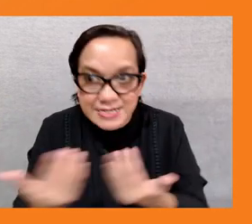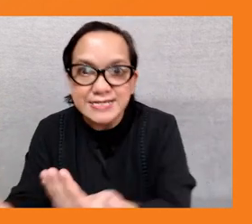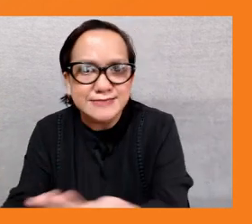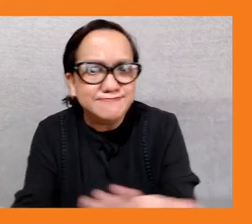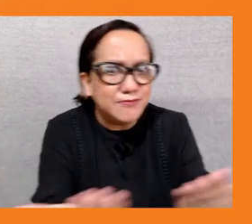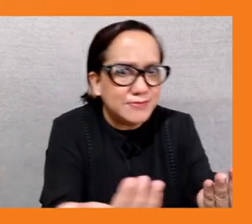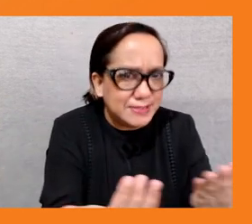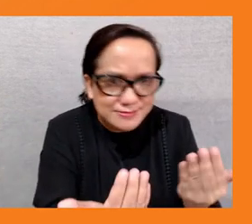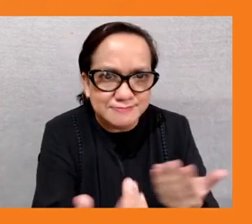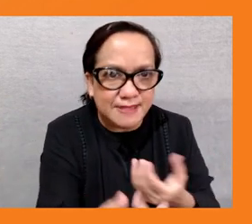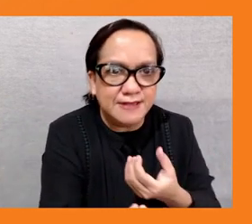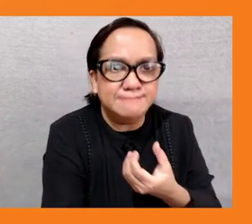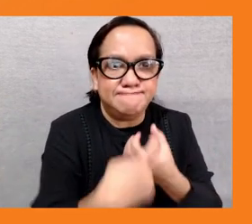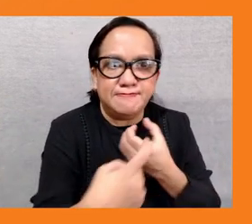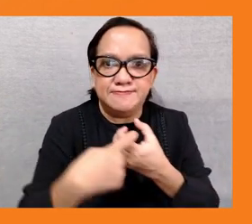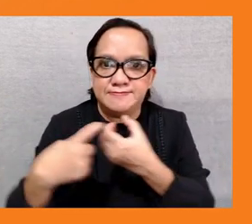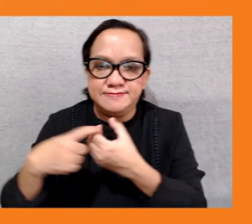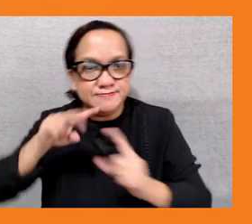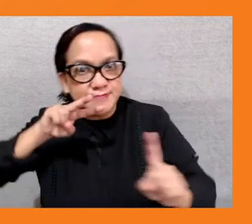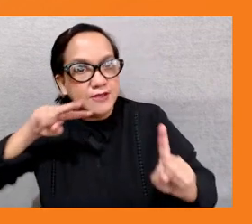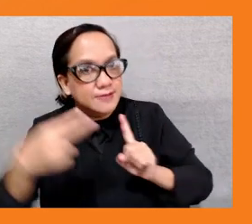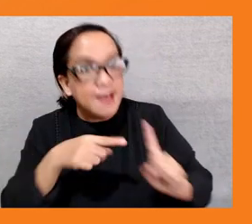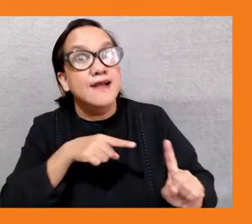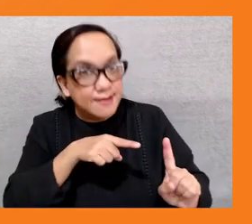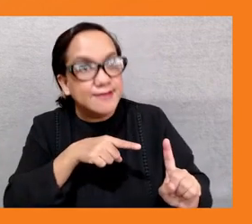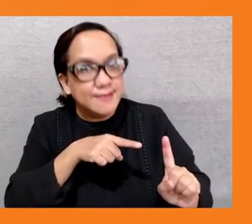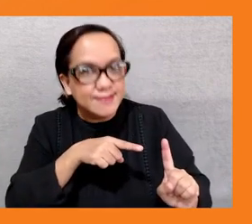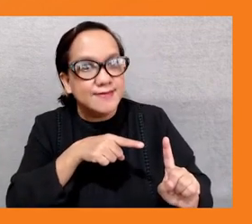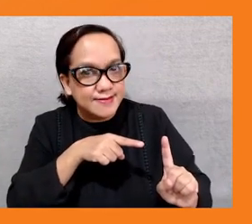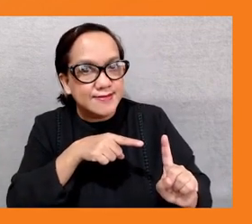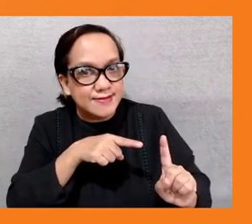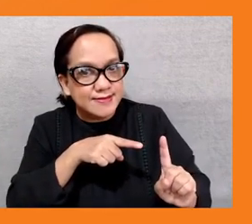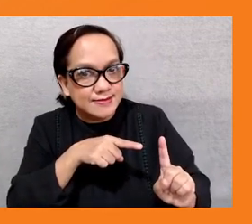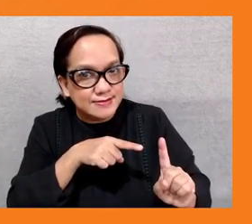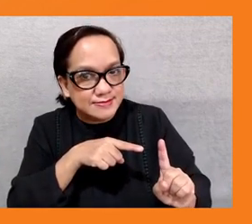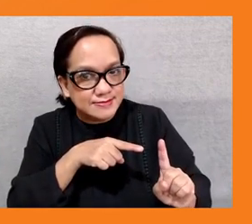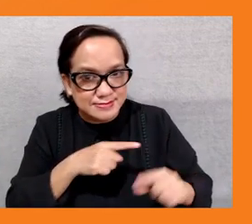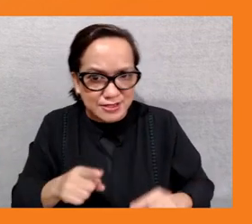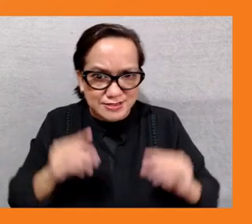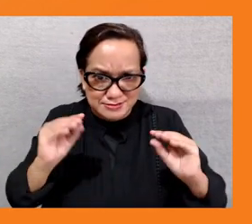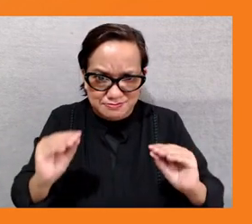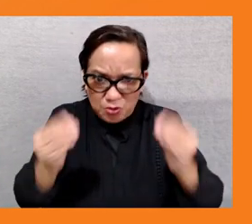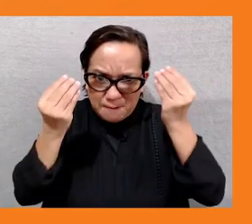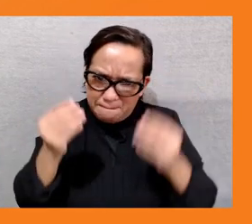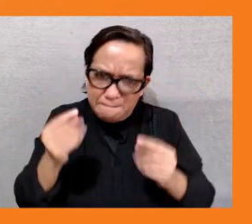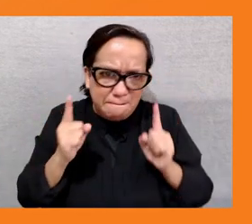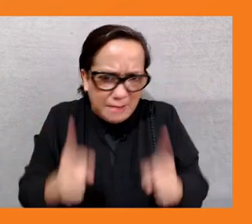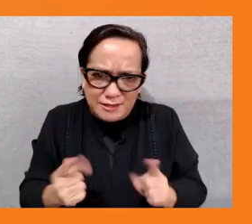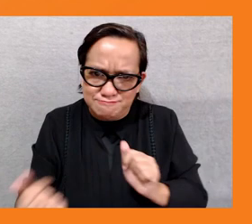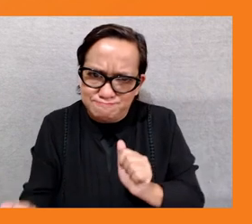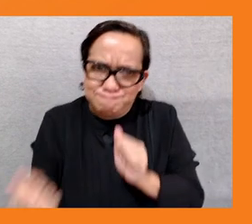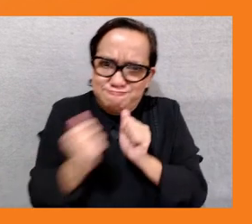so to make sure that youth are specifically considered in components we need things like disaggregated data